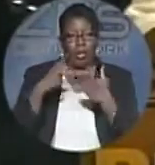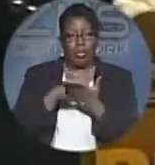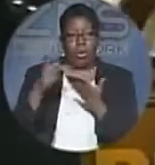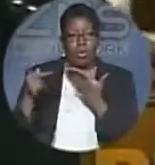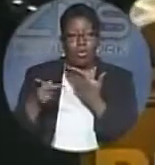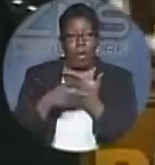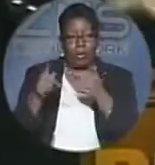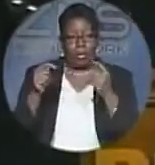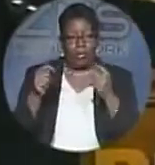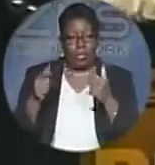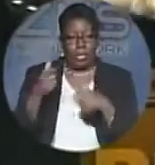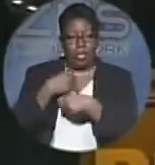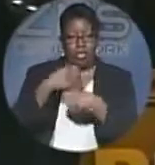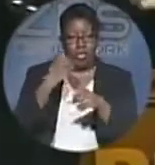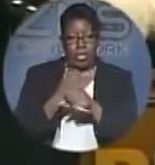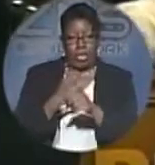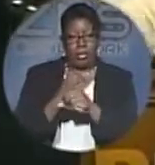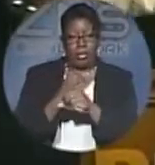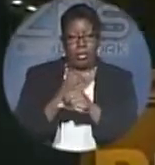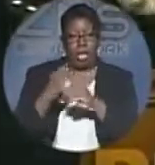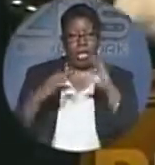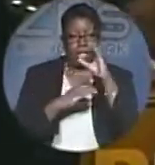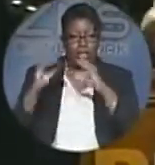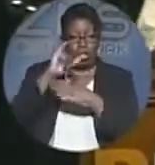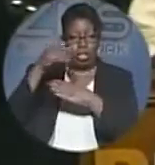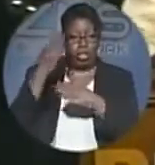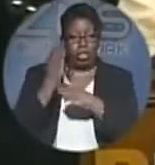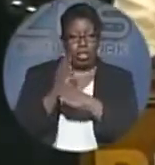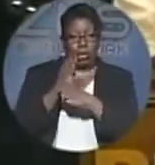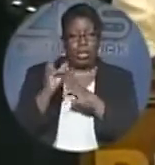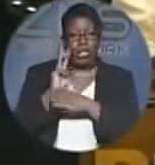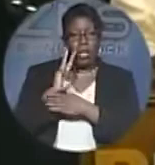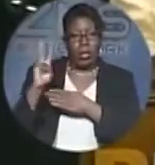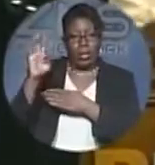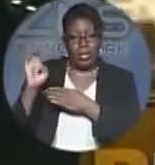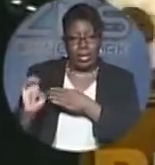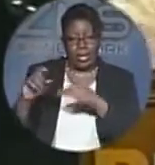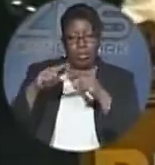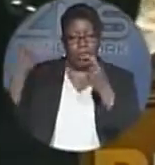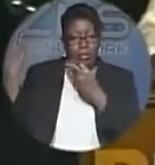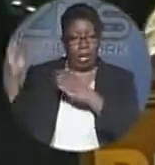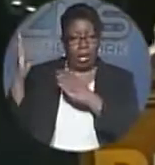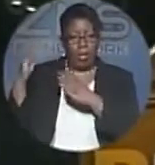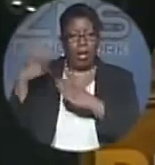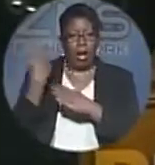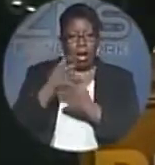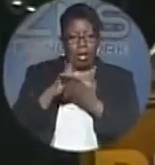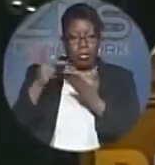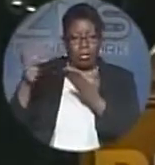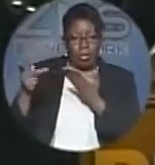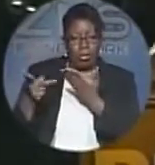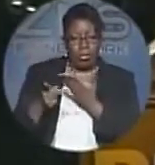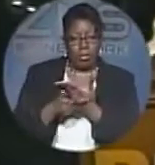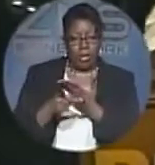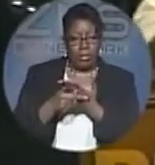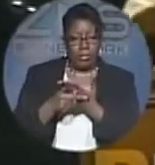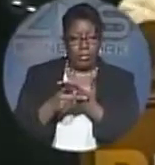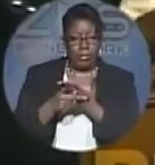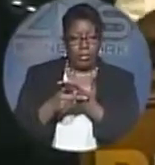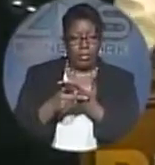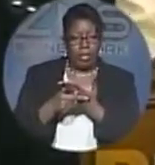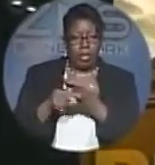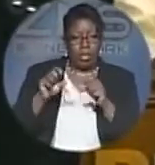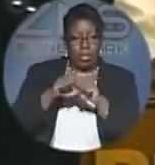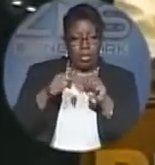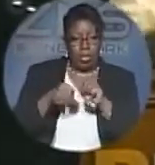immediately curate some construction jobs in West Grand Bahama. Our program must be aggressive so that